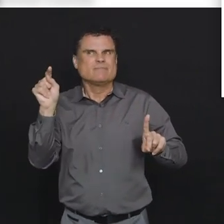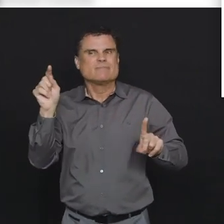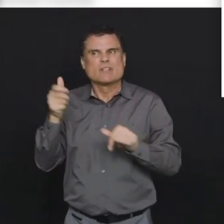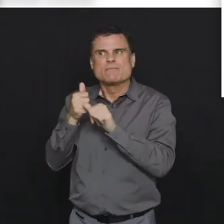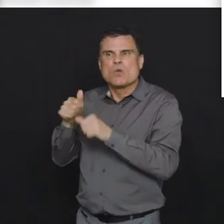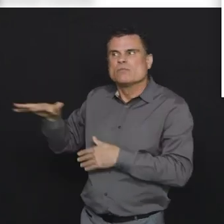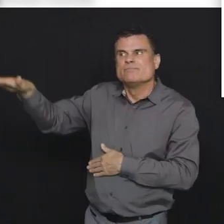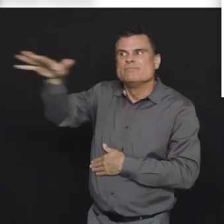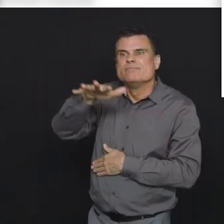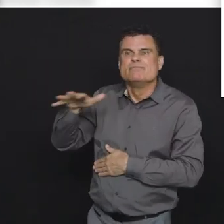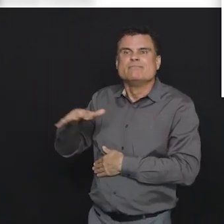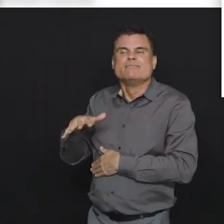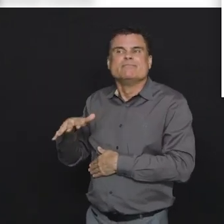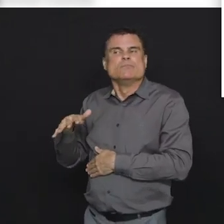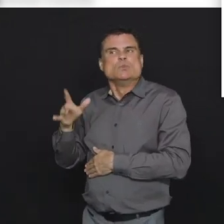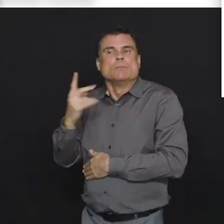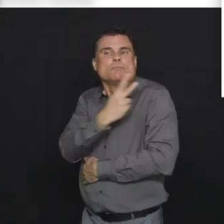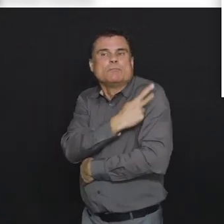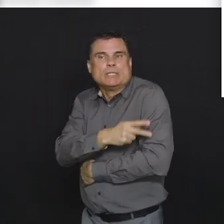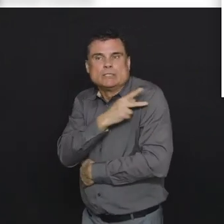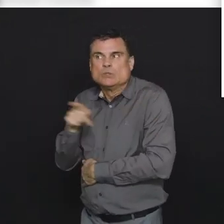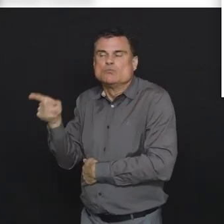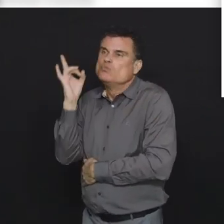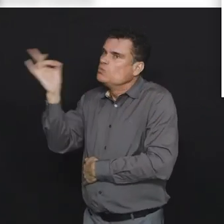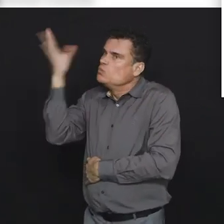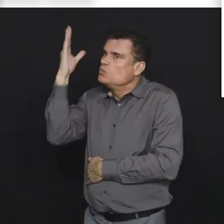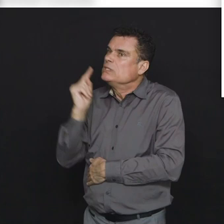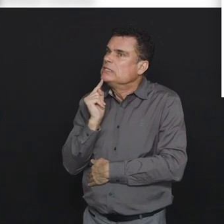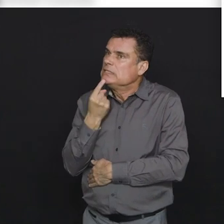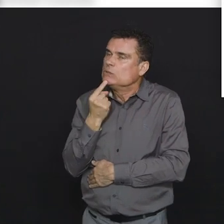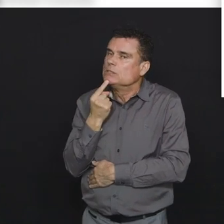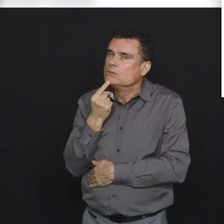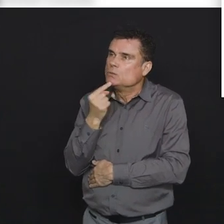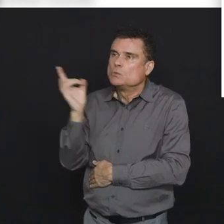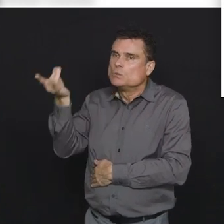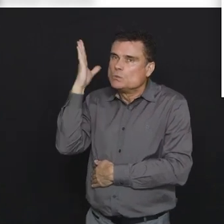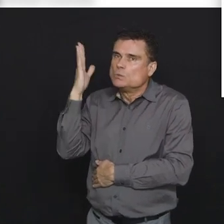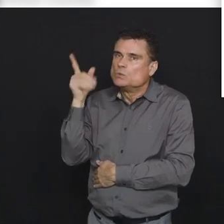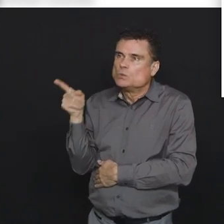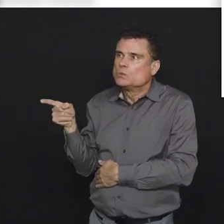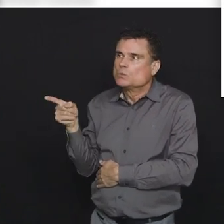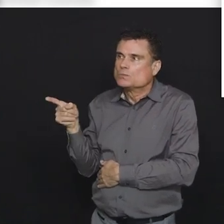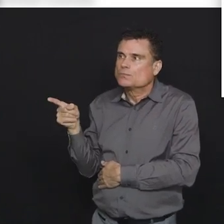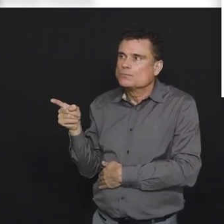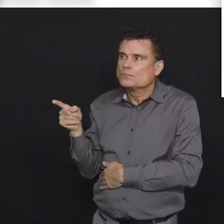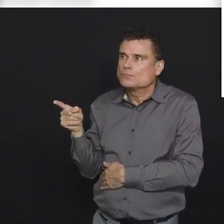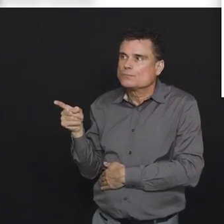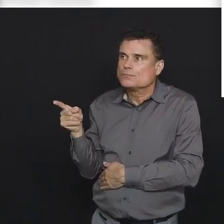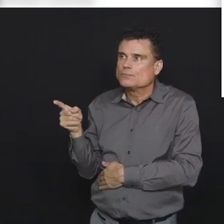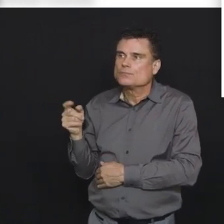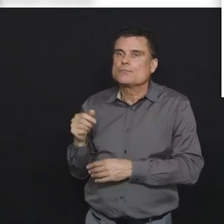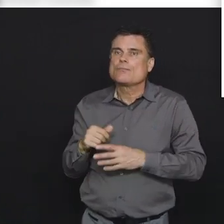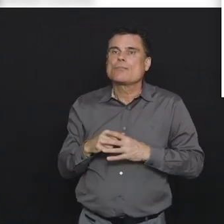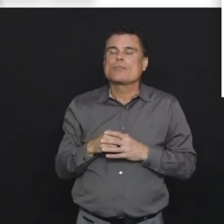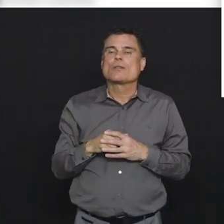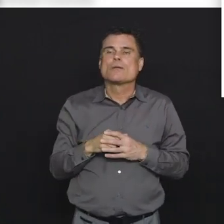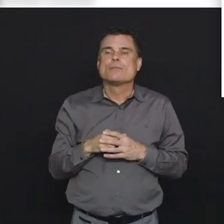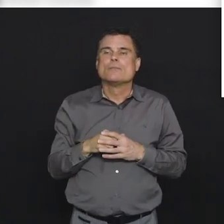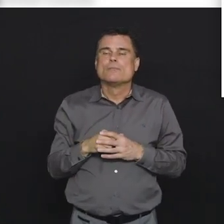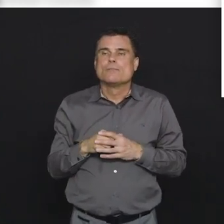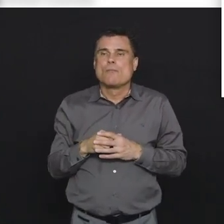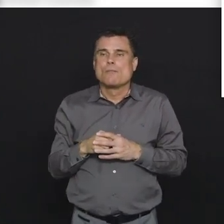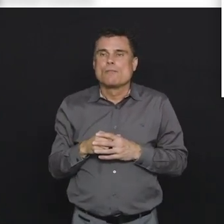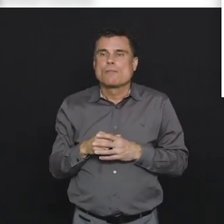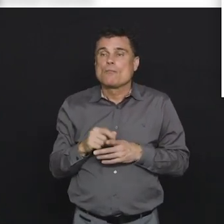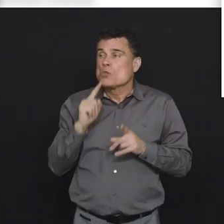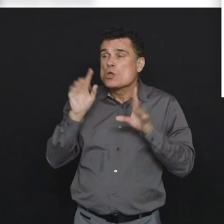critical care patients. And then the final one is the Northern